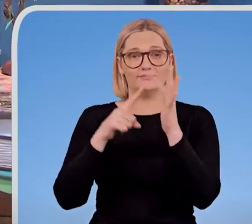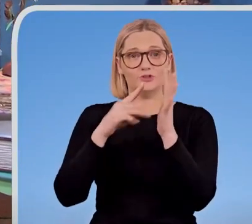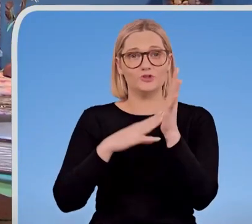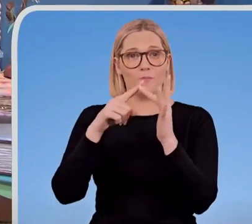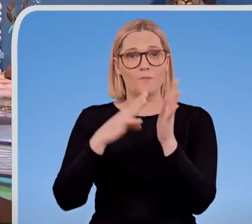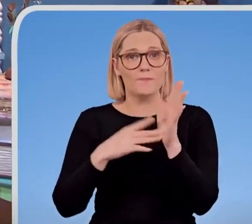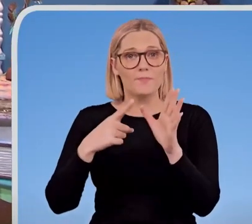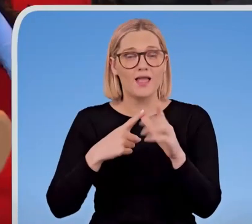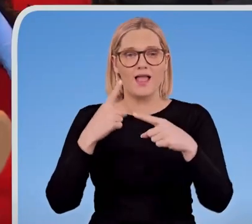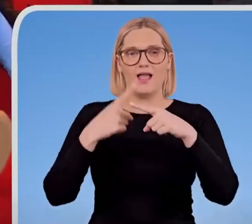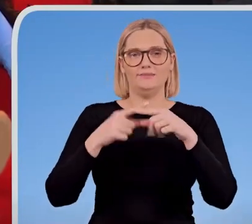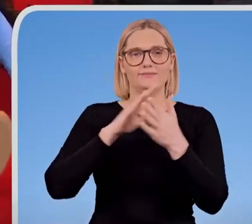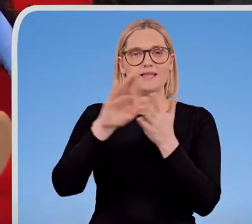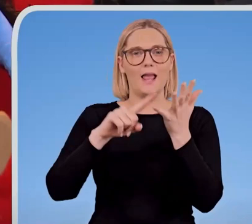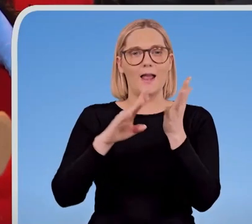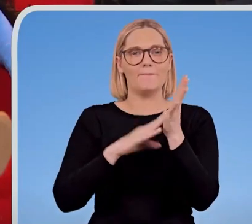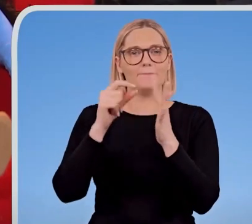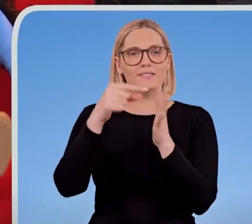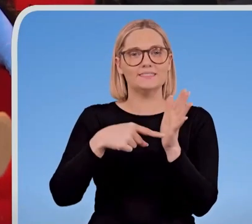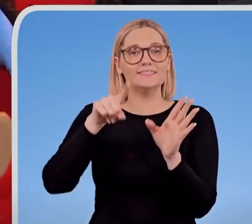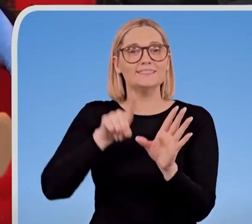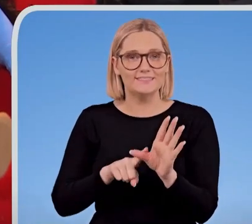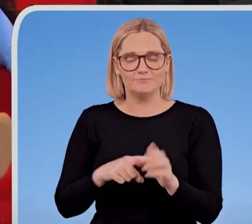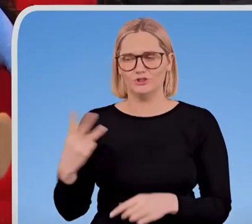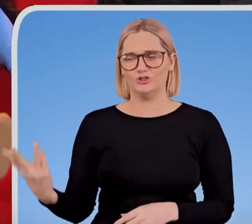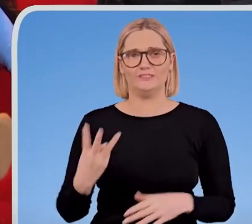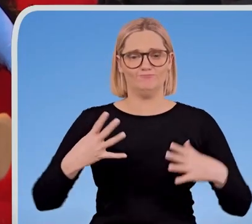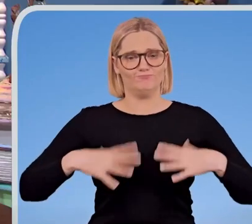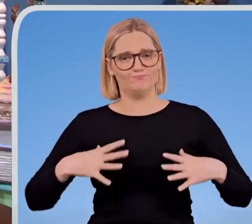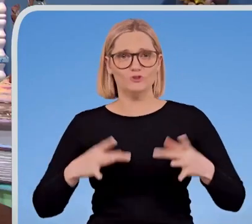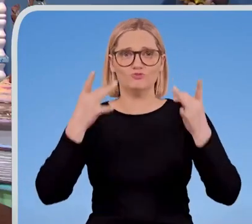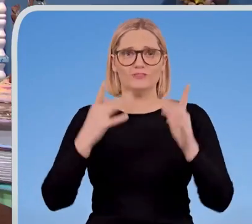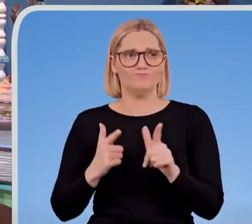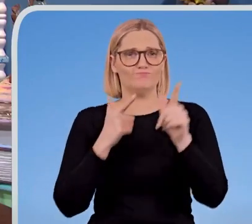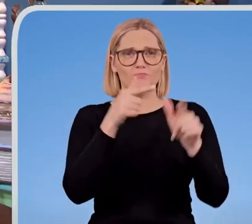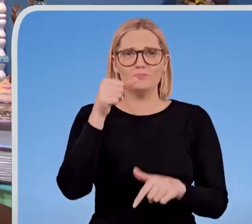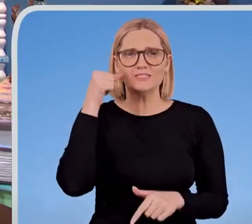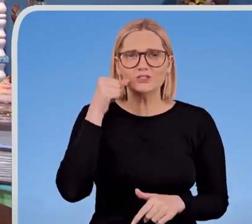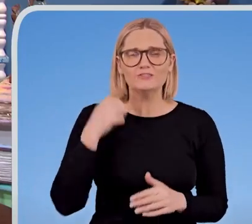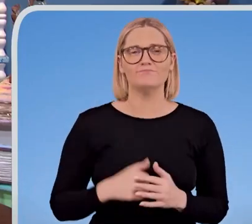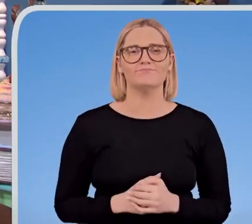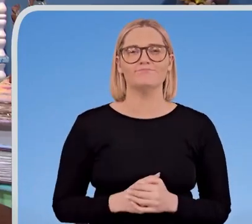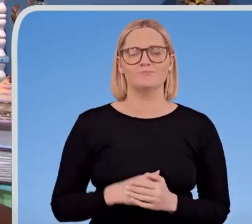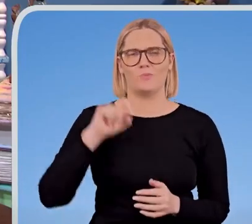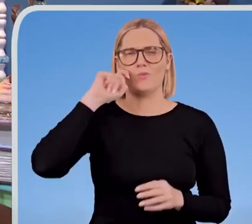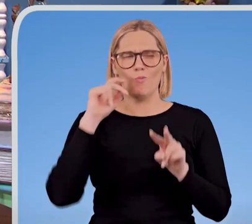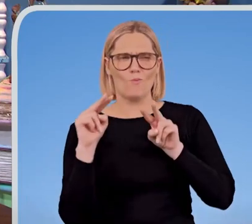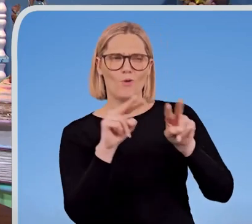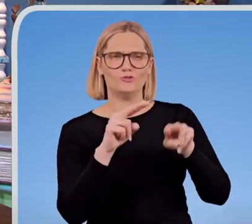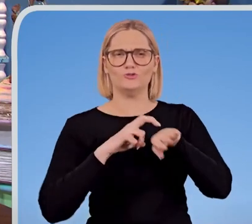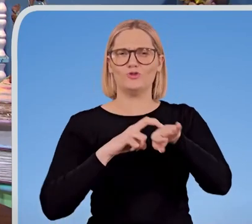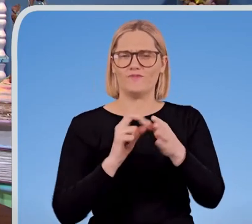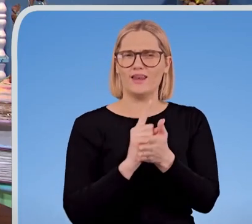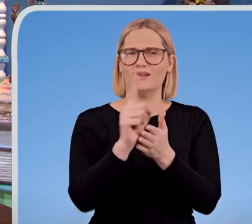Humpty, who are all dressed for the beach in their rashes and swimmers. Let's go check out the surf later. I love